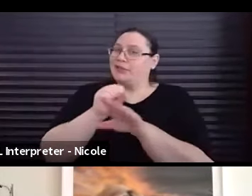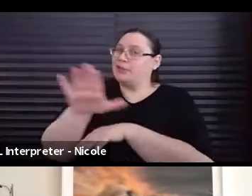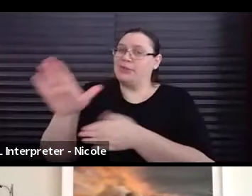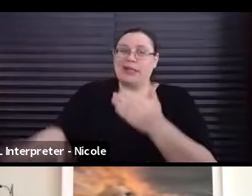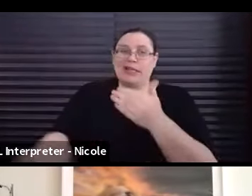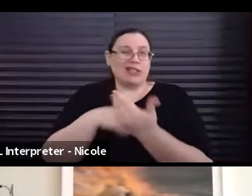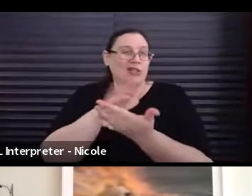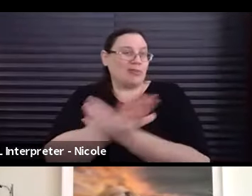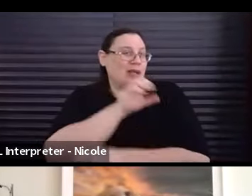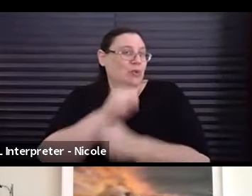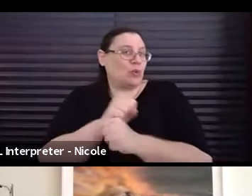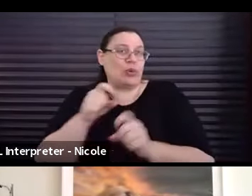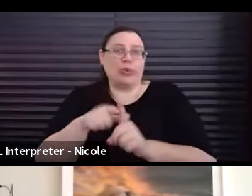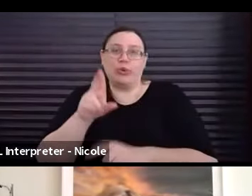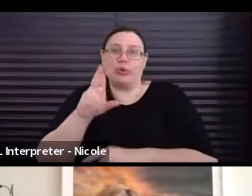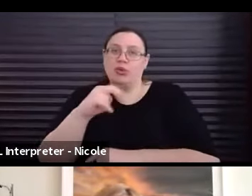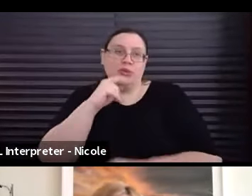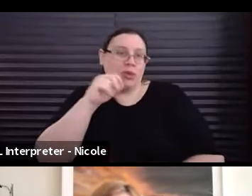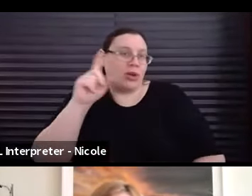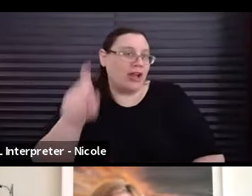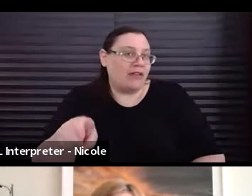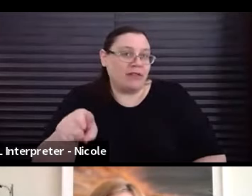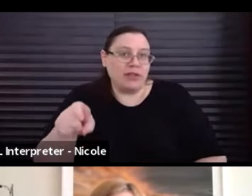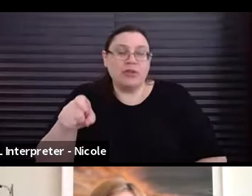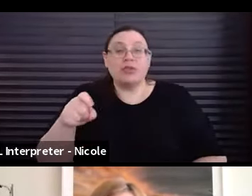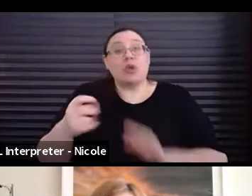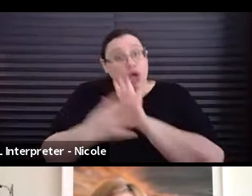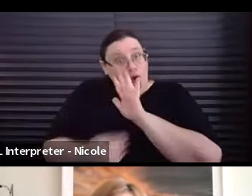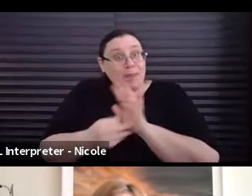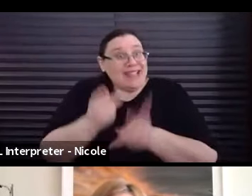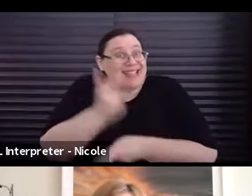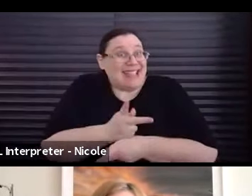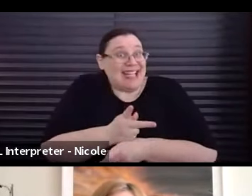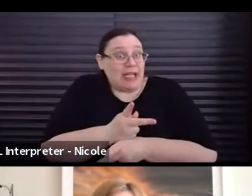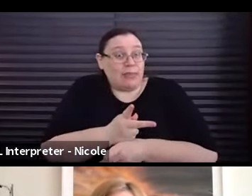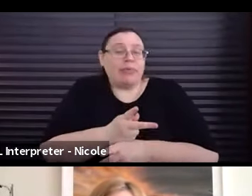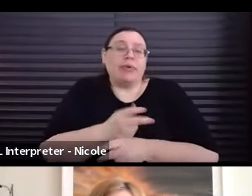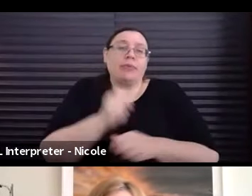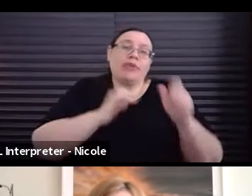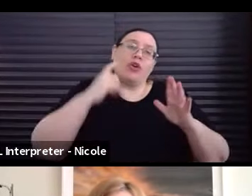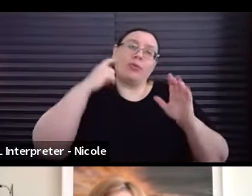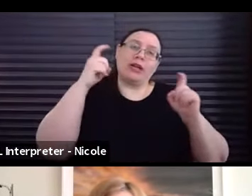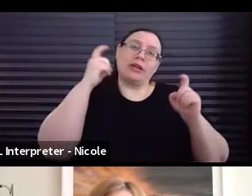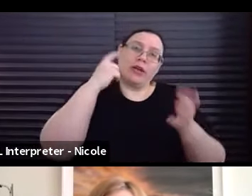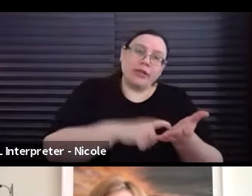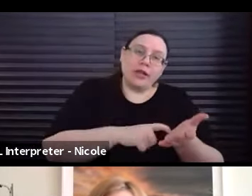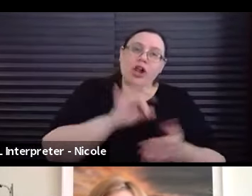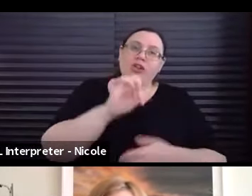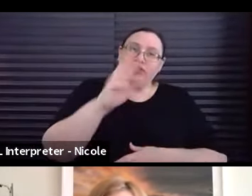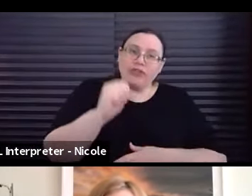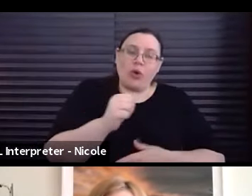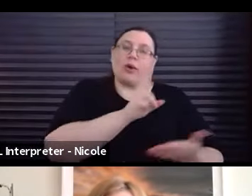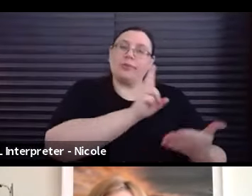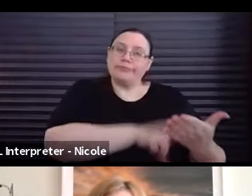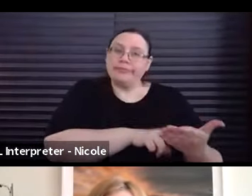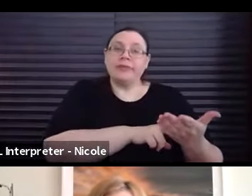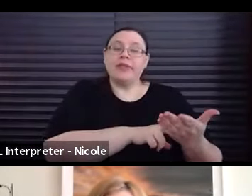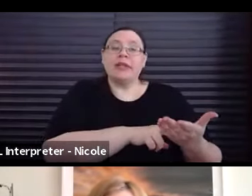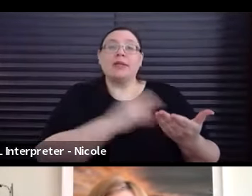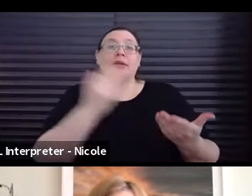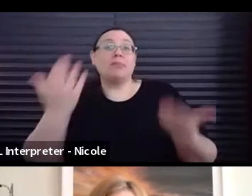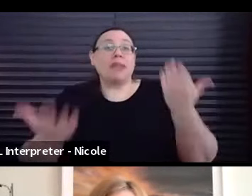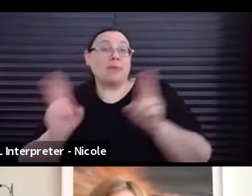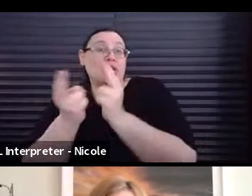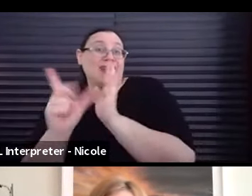to the union. So, you know, hang on to copies of those performer acknowledgement forms. If the union does request those forms of you, then